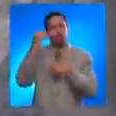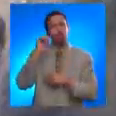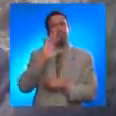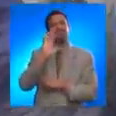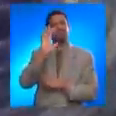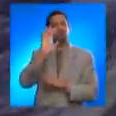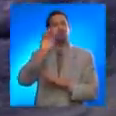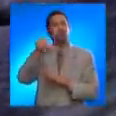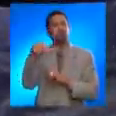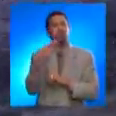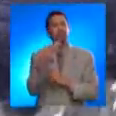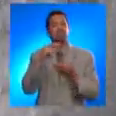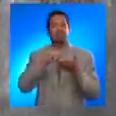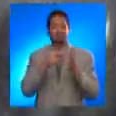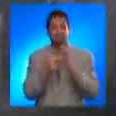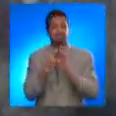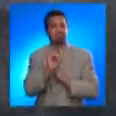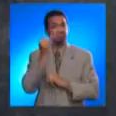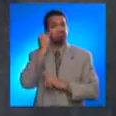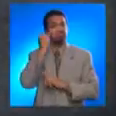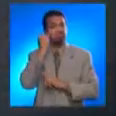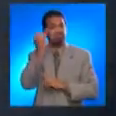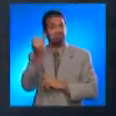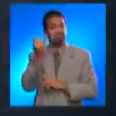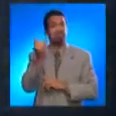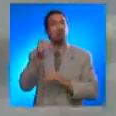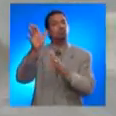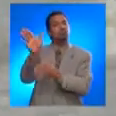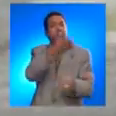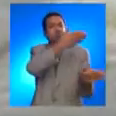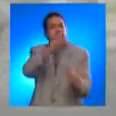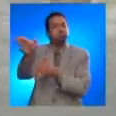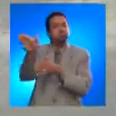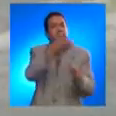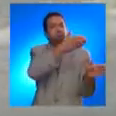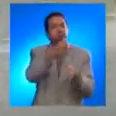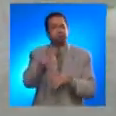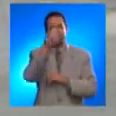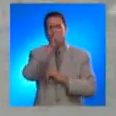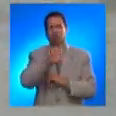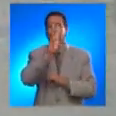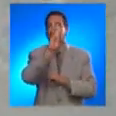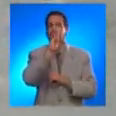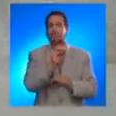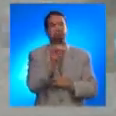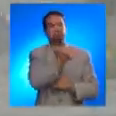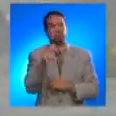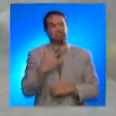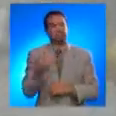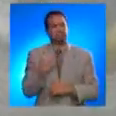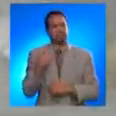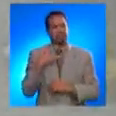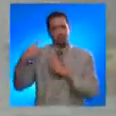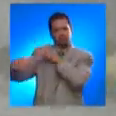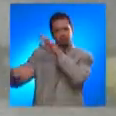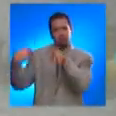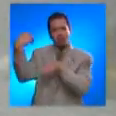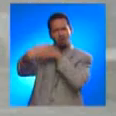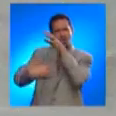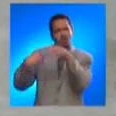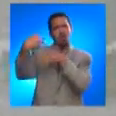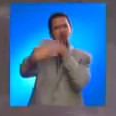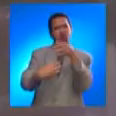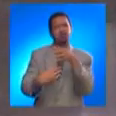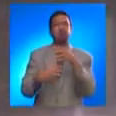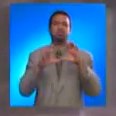moving at 5 miles per hour as a force equal to 160 miles per hour winds, those associated with a Category